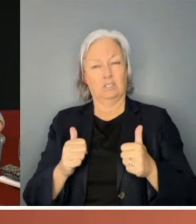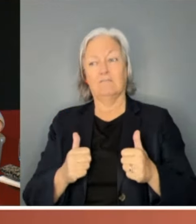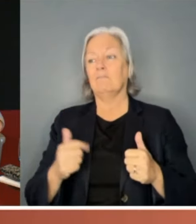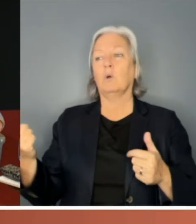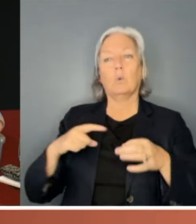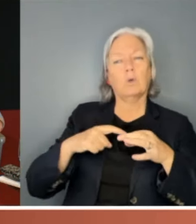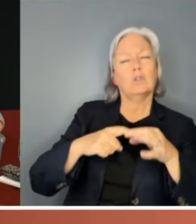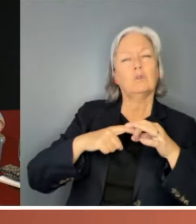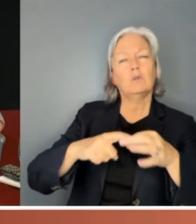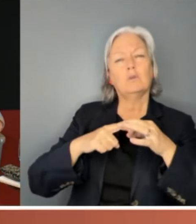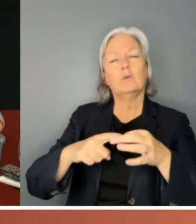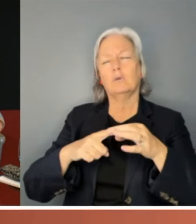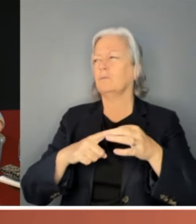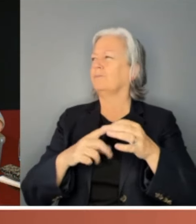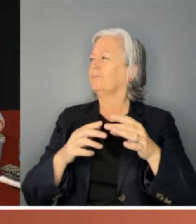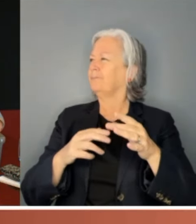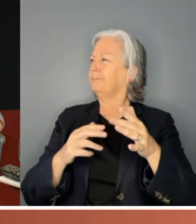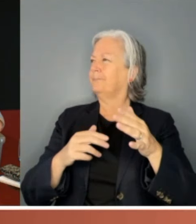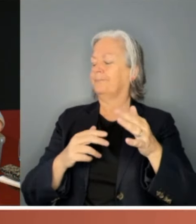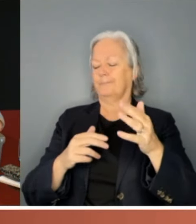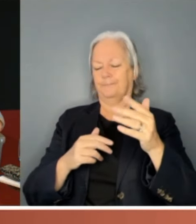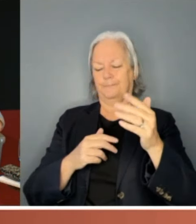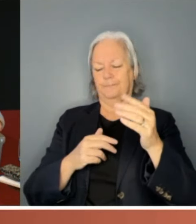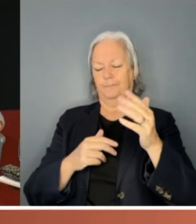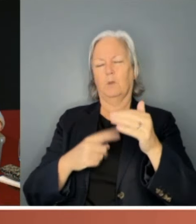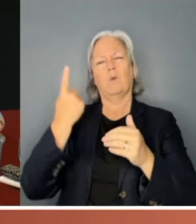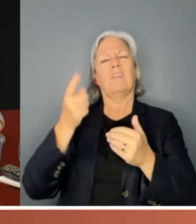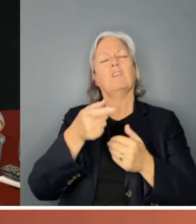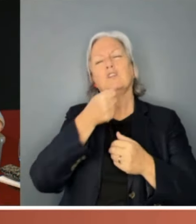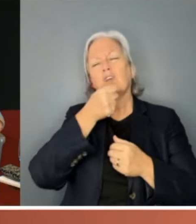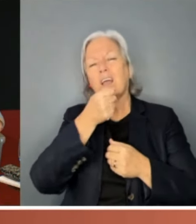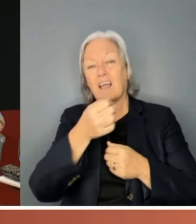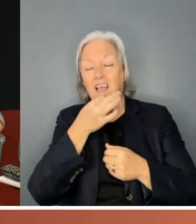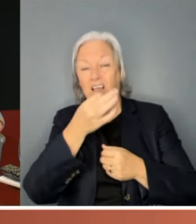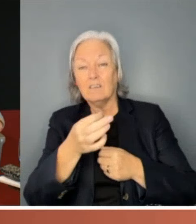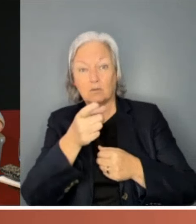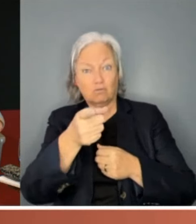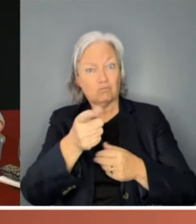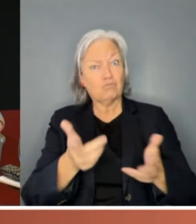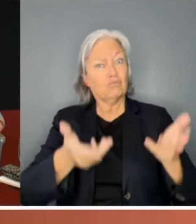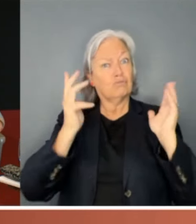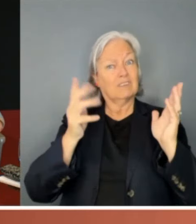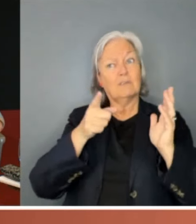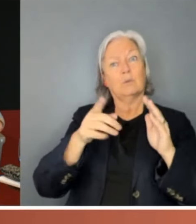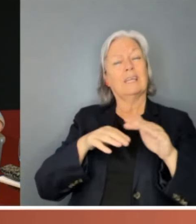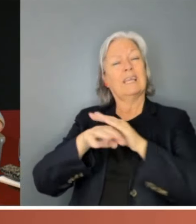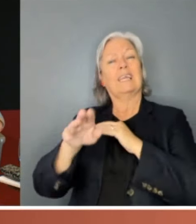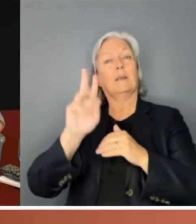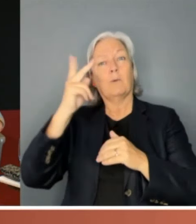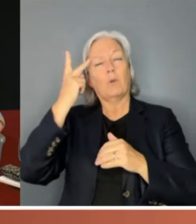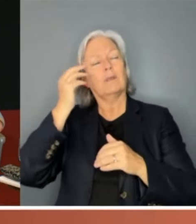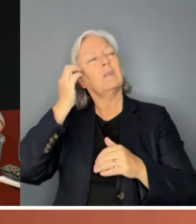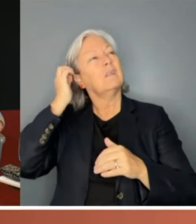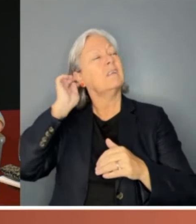one of the journalists asked her if she would consider entering politics. And she said,